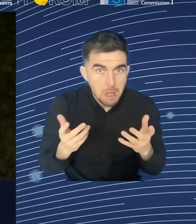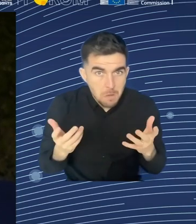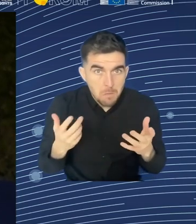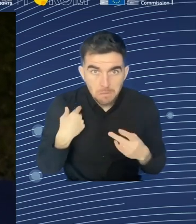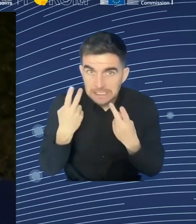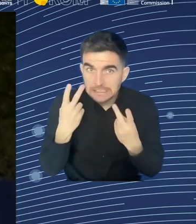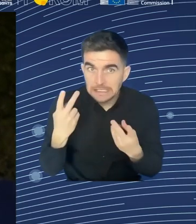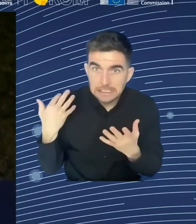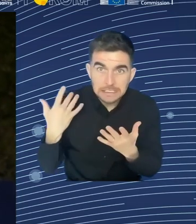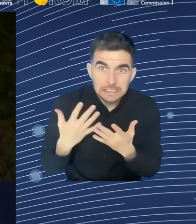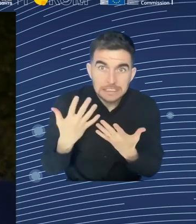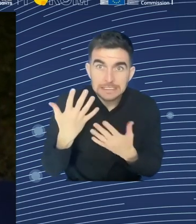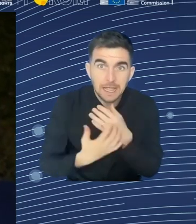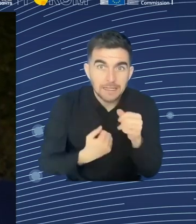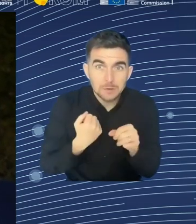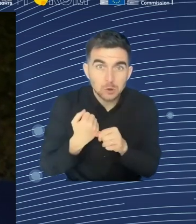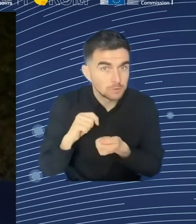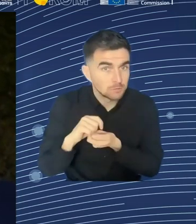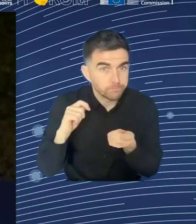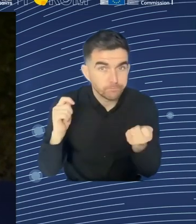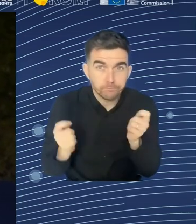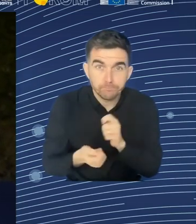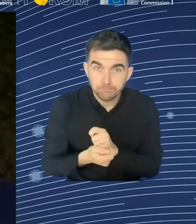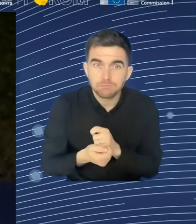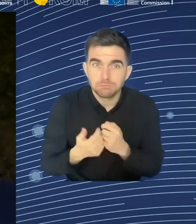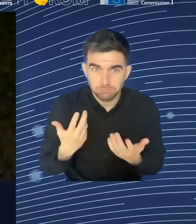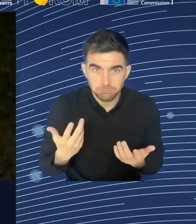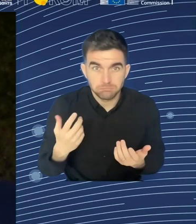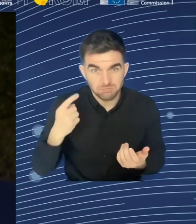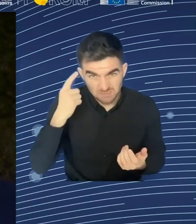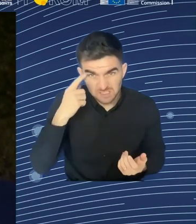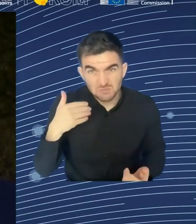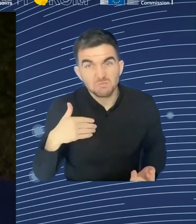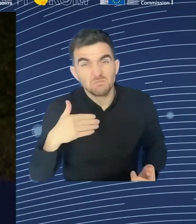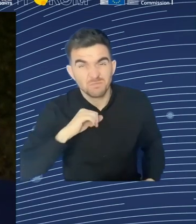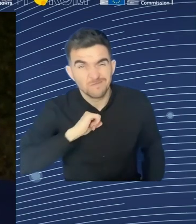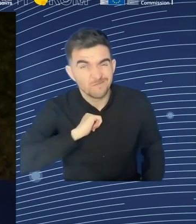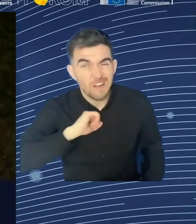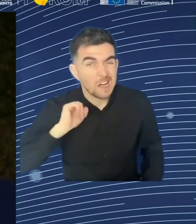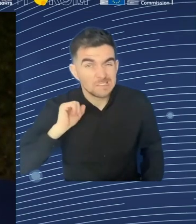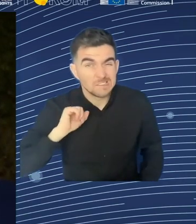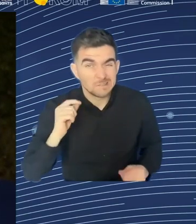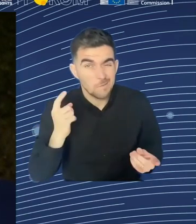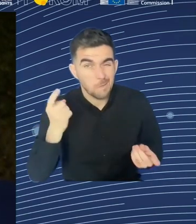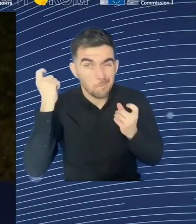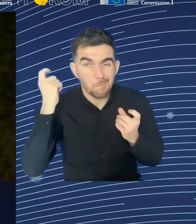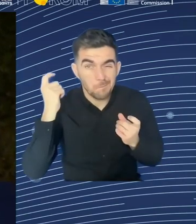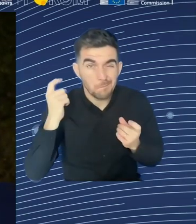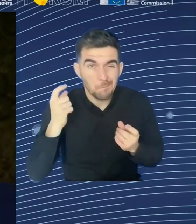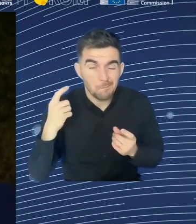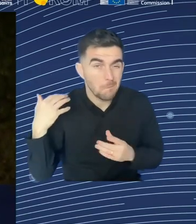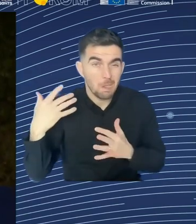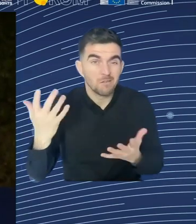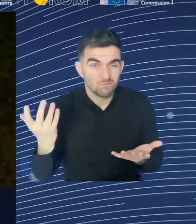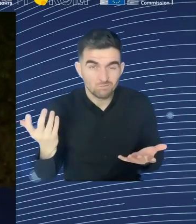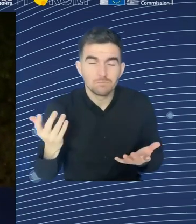construct and to do new products and in a different way. And so both things, what they really entail is